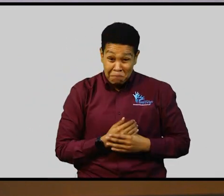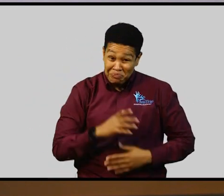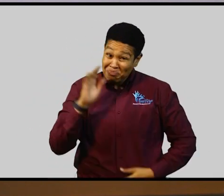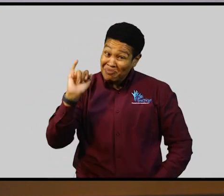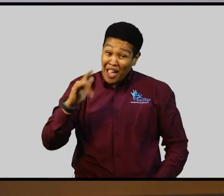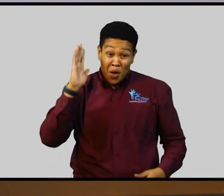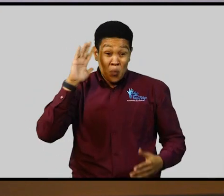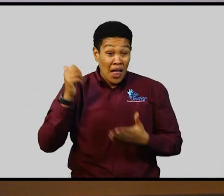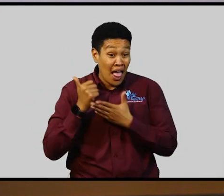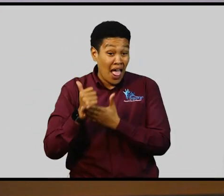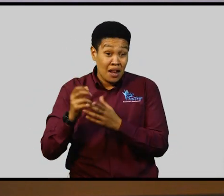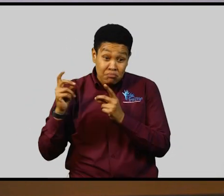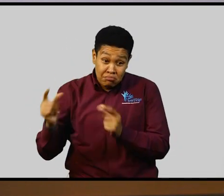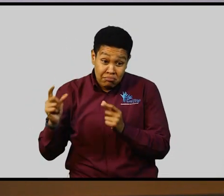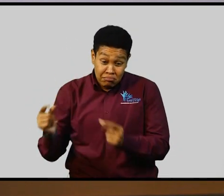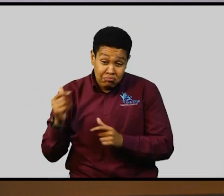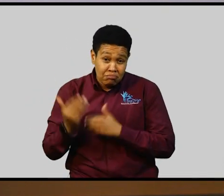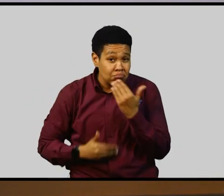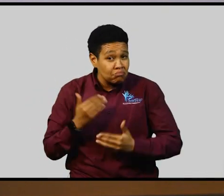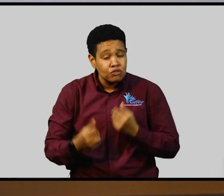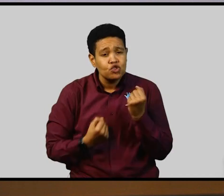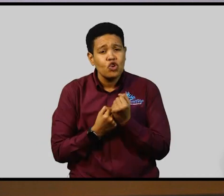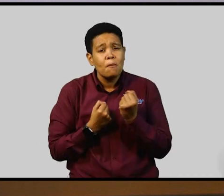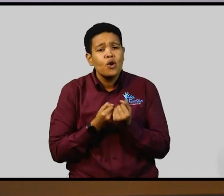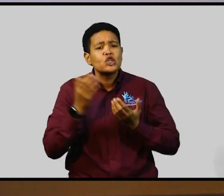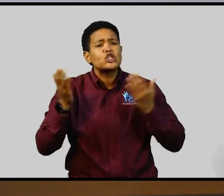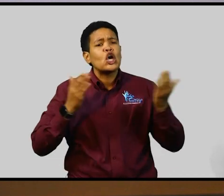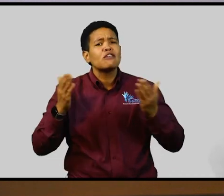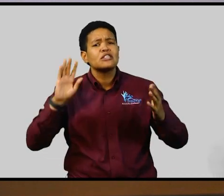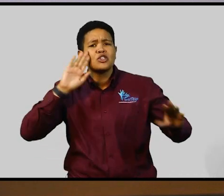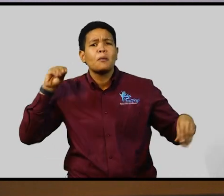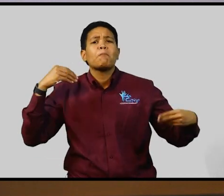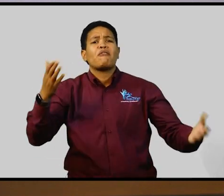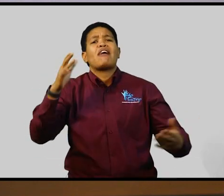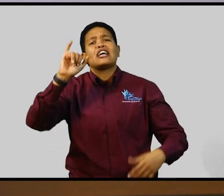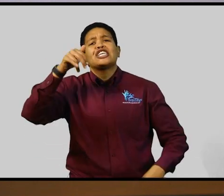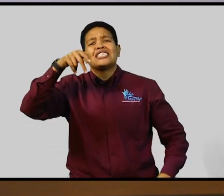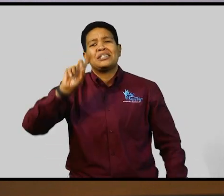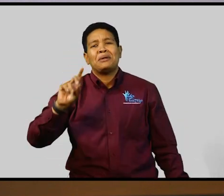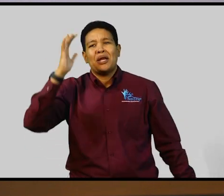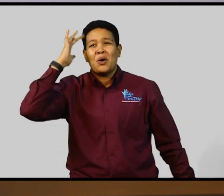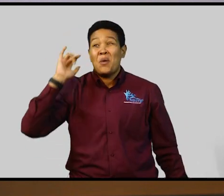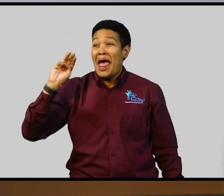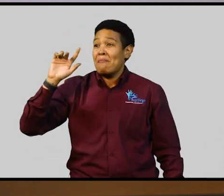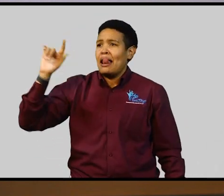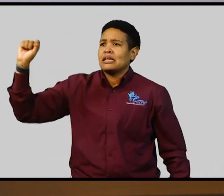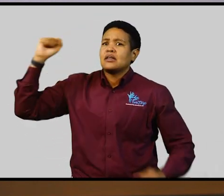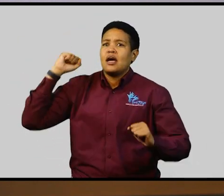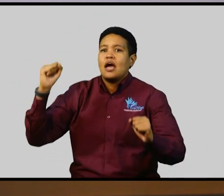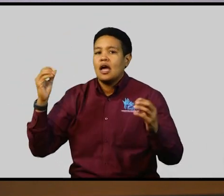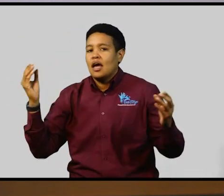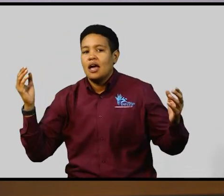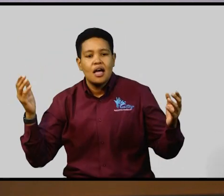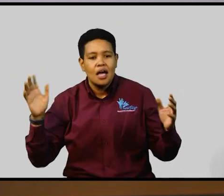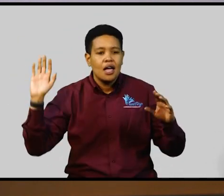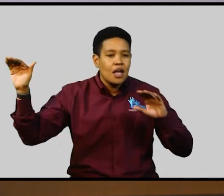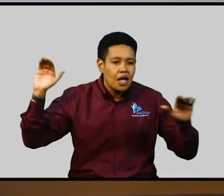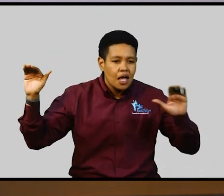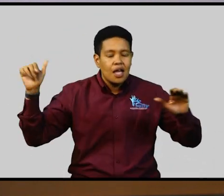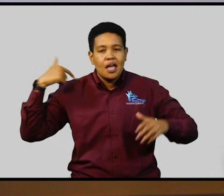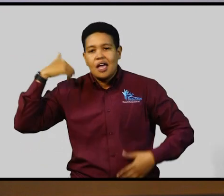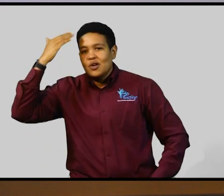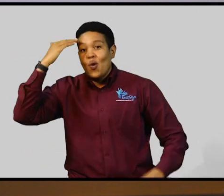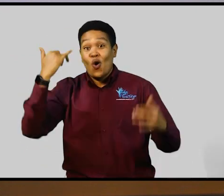And that is going to expedite the services that are provided for persons with disabilities because I know that